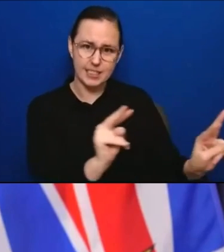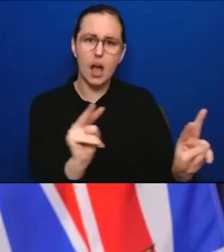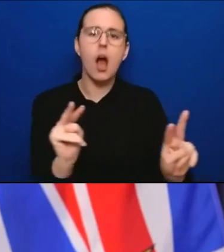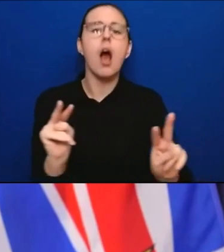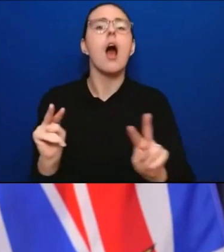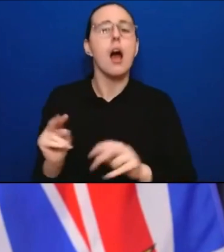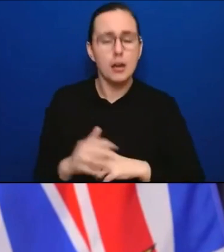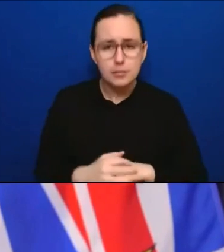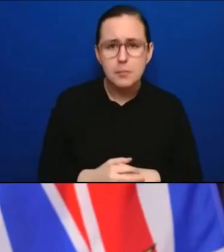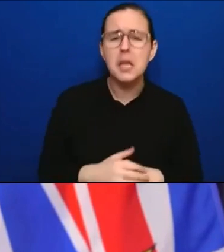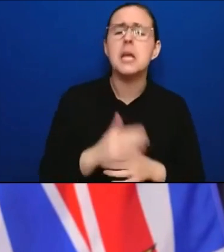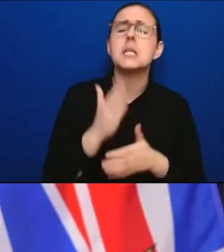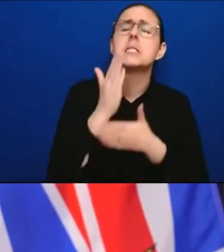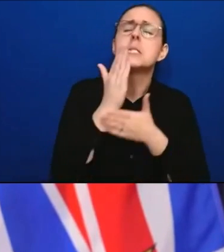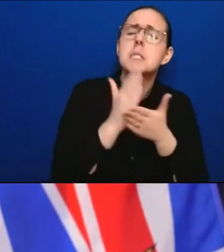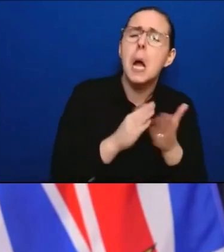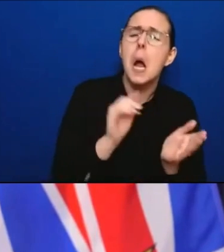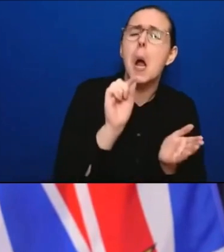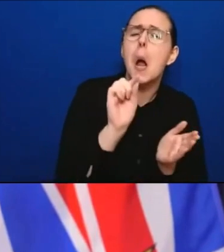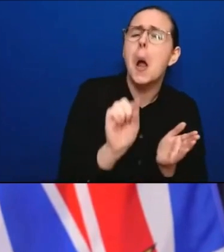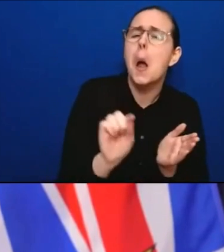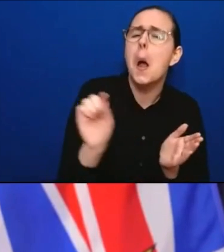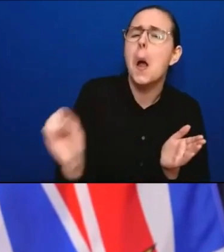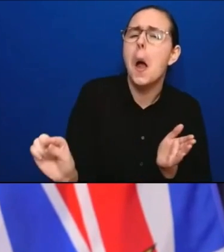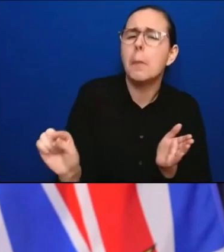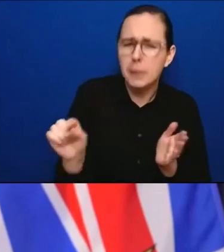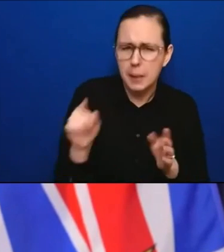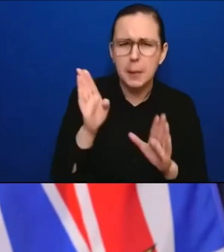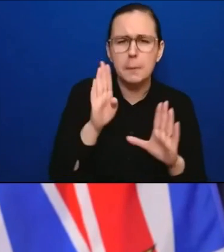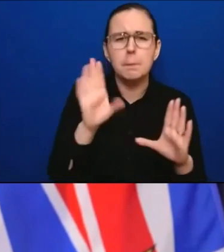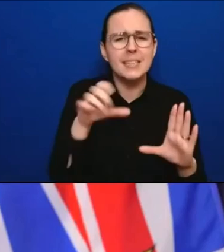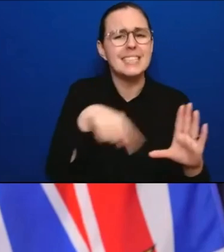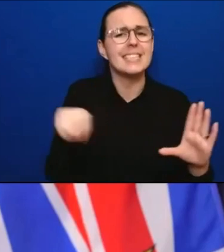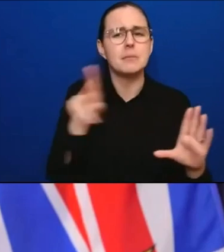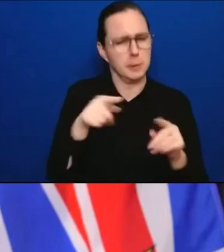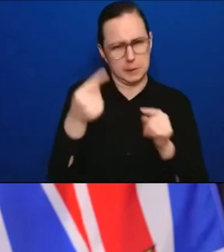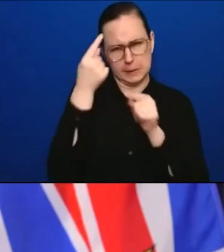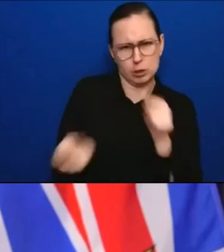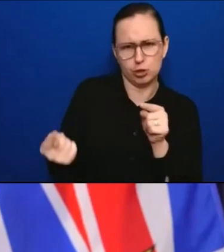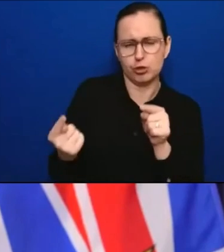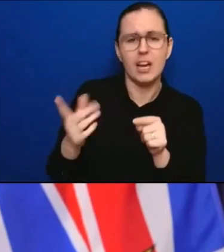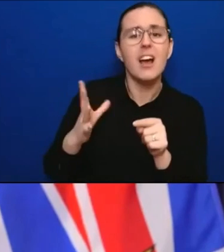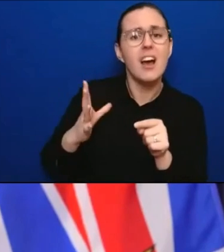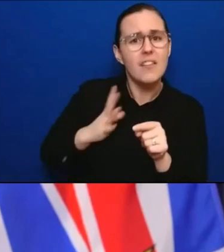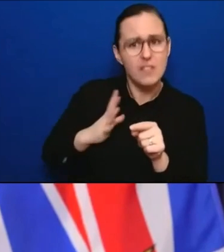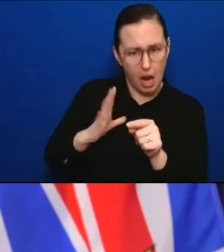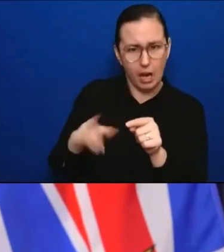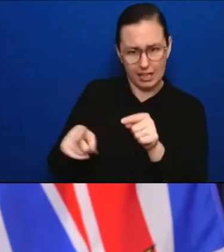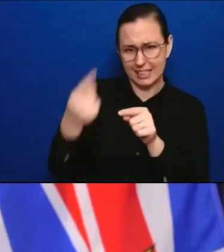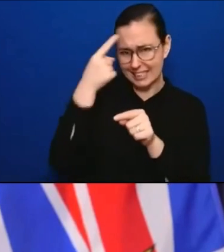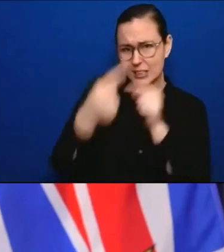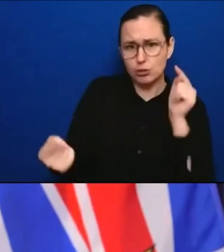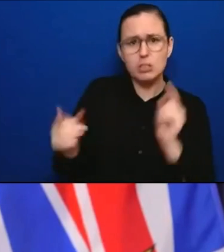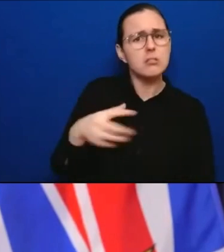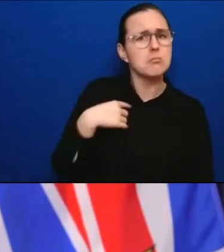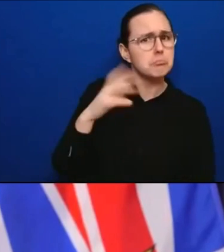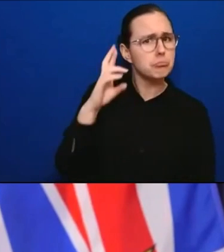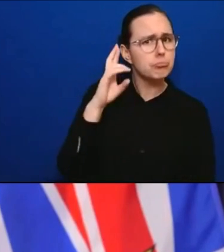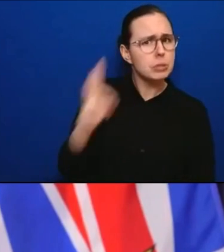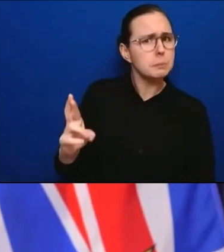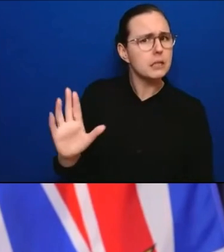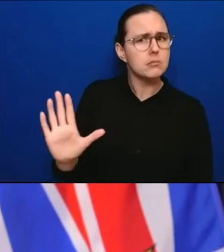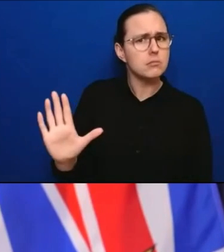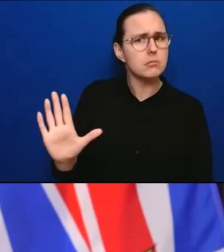disagrees. And as I said earlier, we can disagree, but don't be disagreeable. The encampments in Ottawa, the